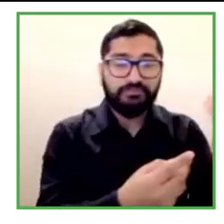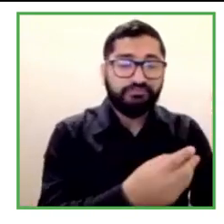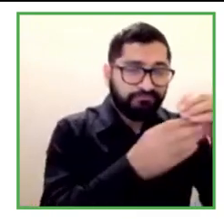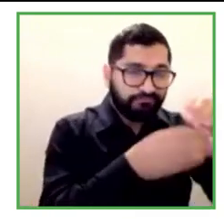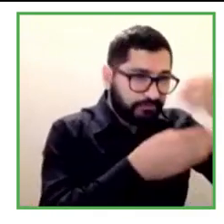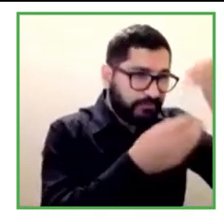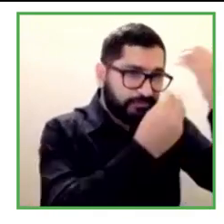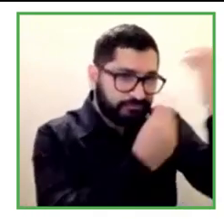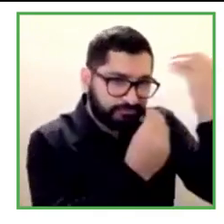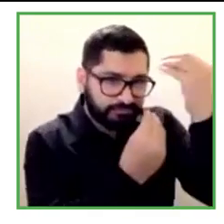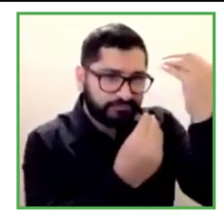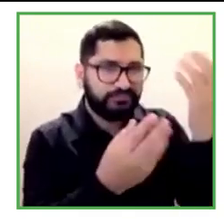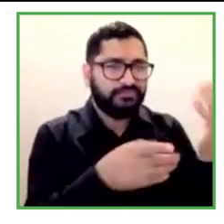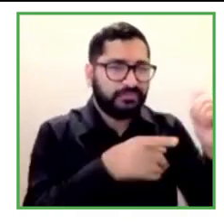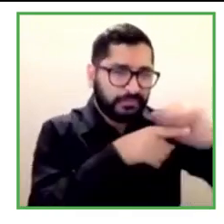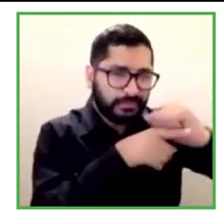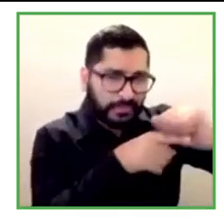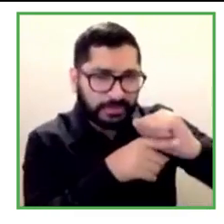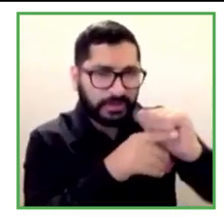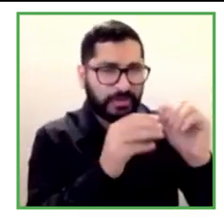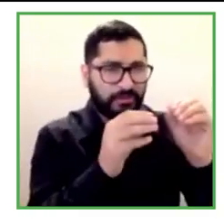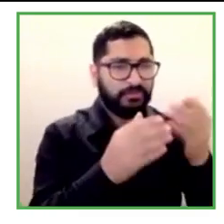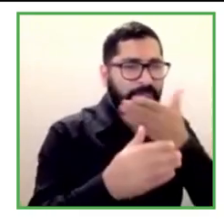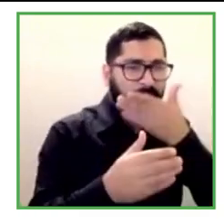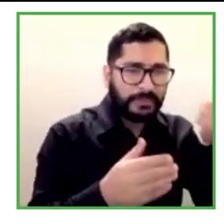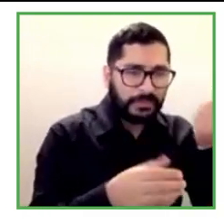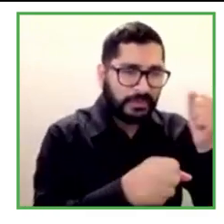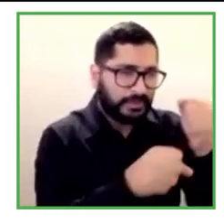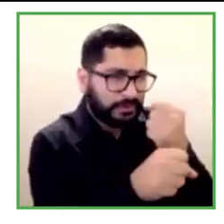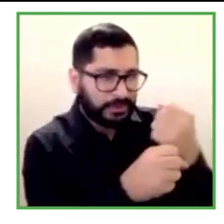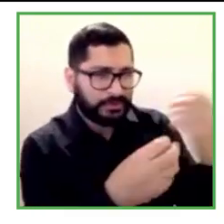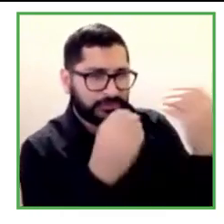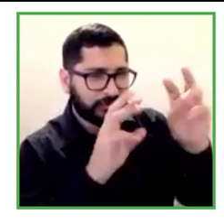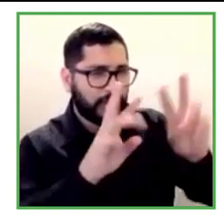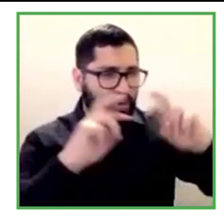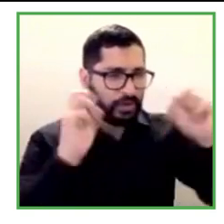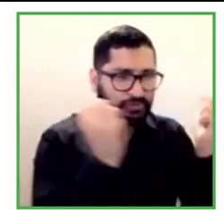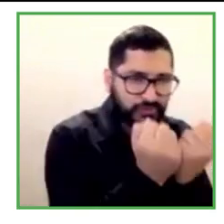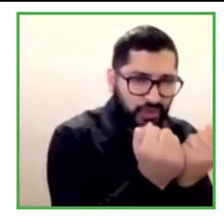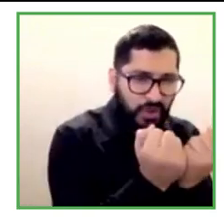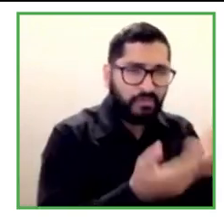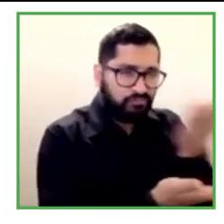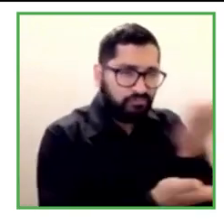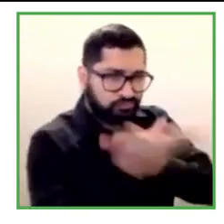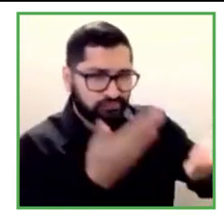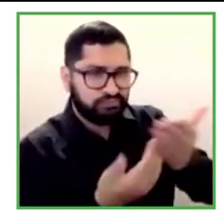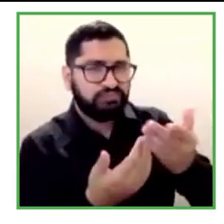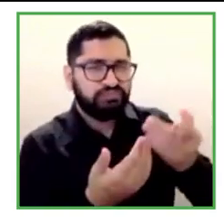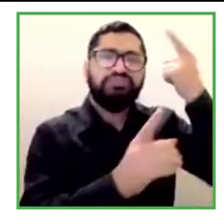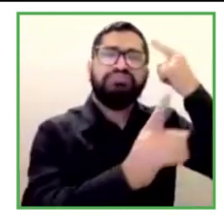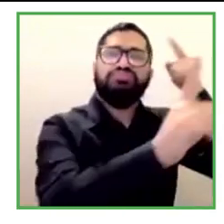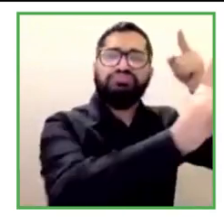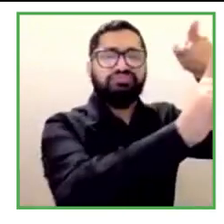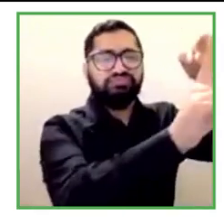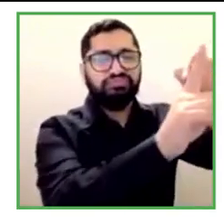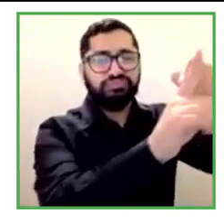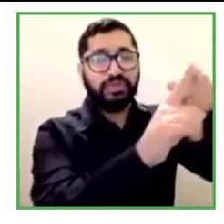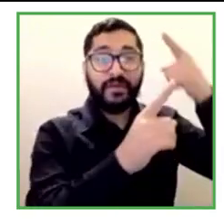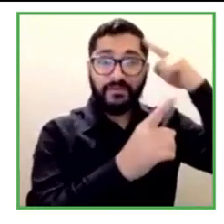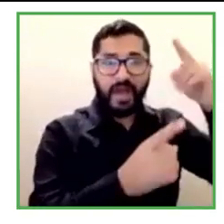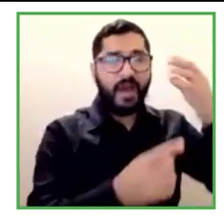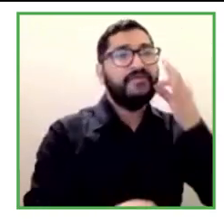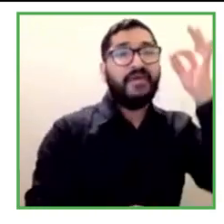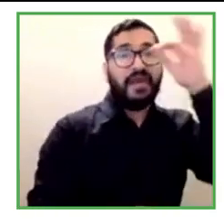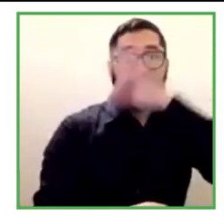having workshops that allow us to understand our future path and to advance to develop products for the benefits